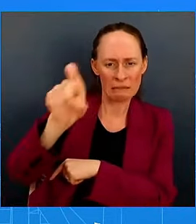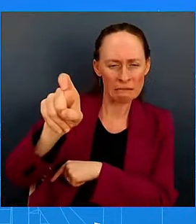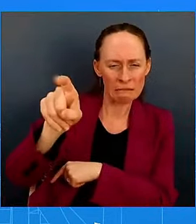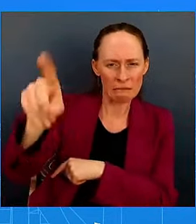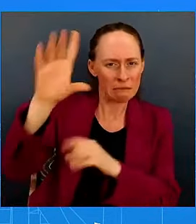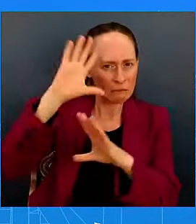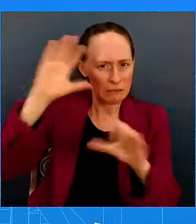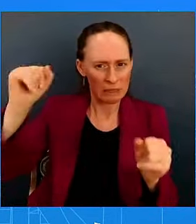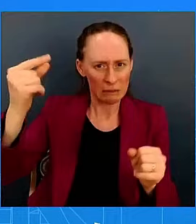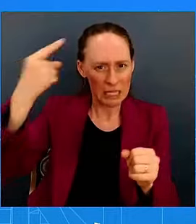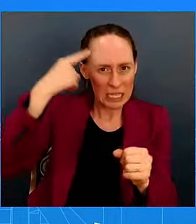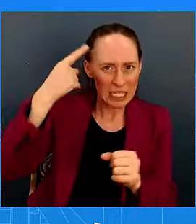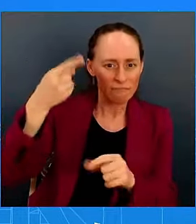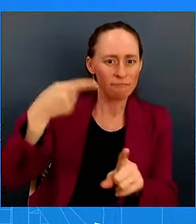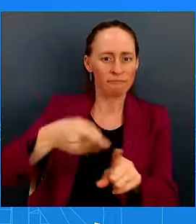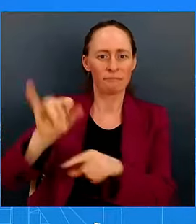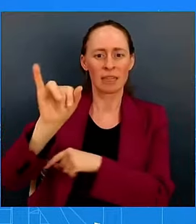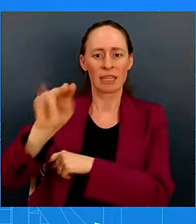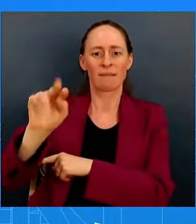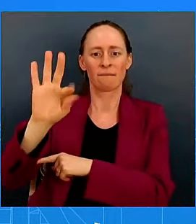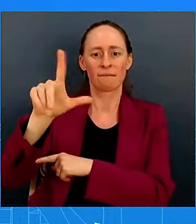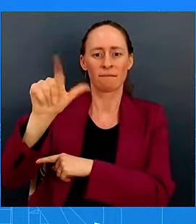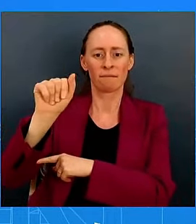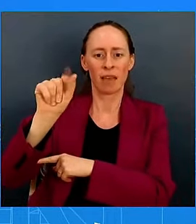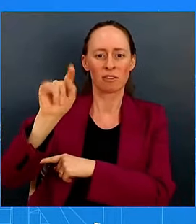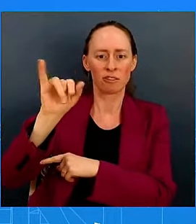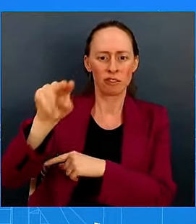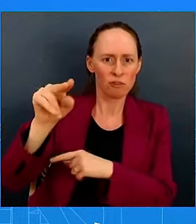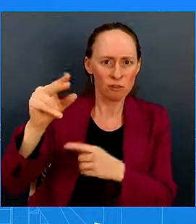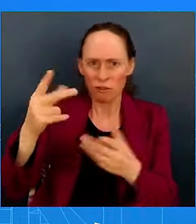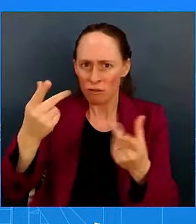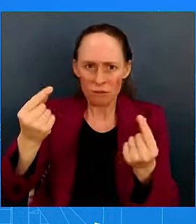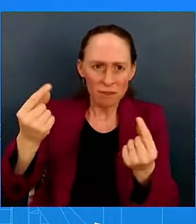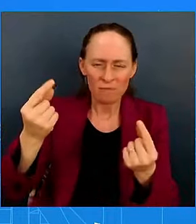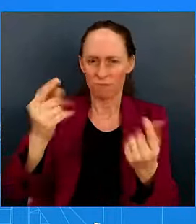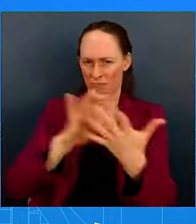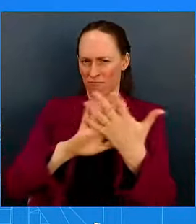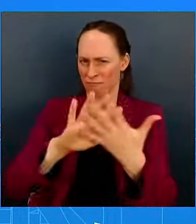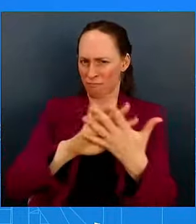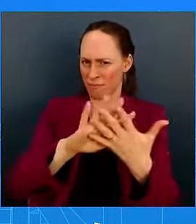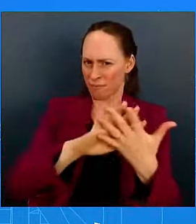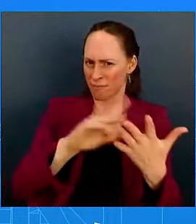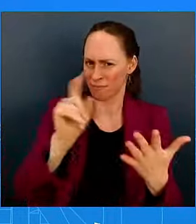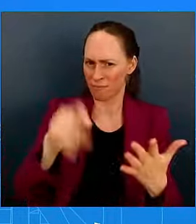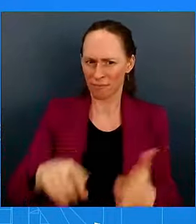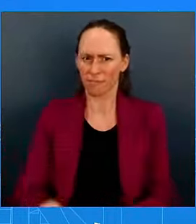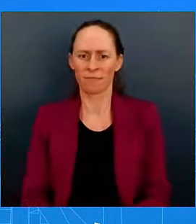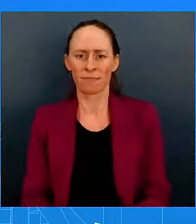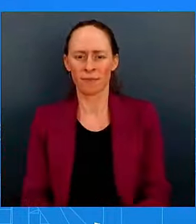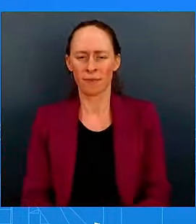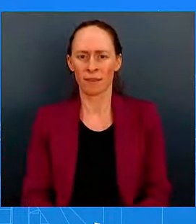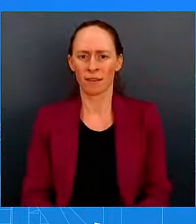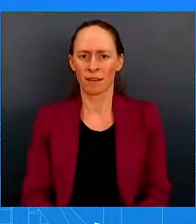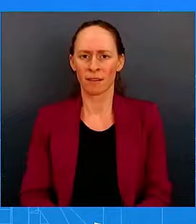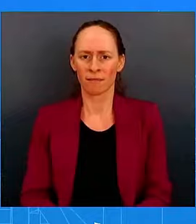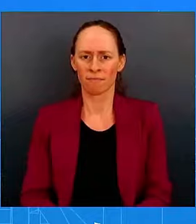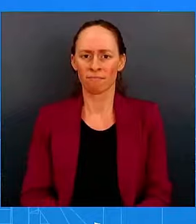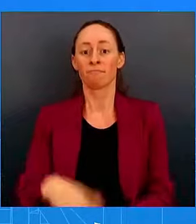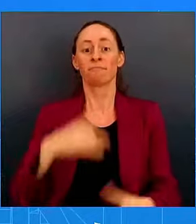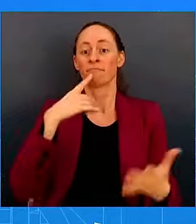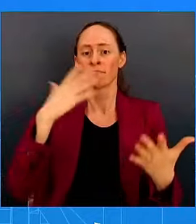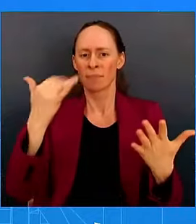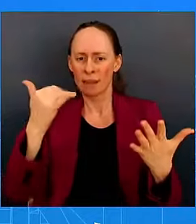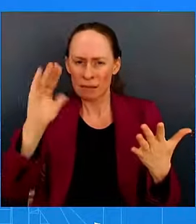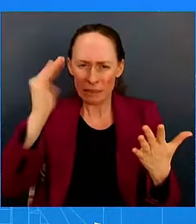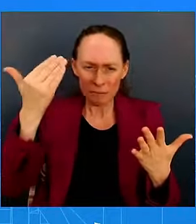with an emphatic yes. Today, Jerome Powell was a bit more cautious and he said, we're not saying mission accomplished. So